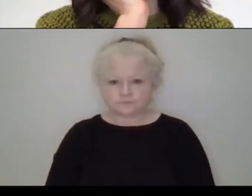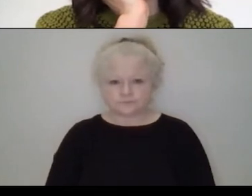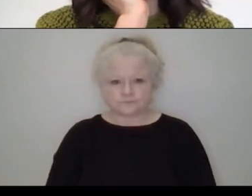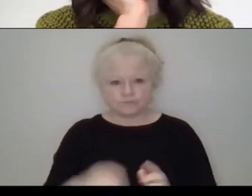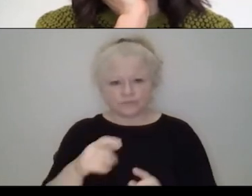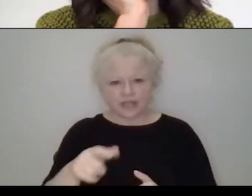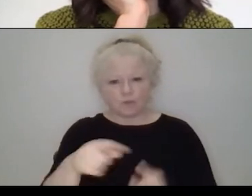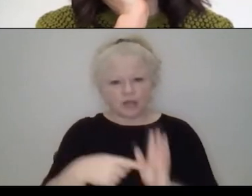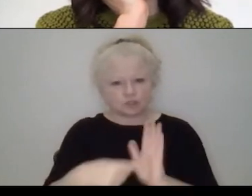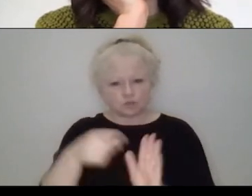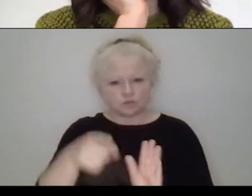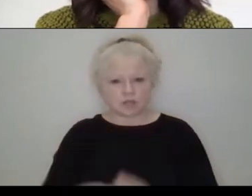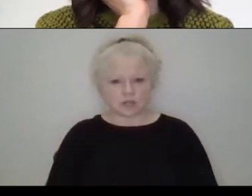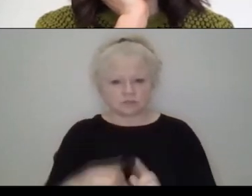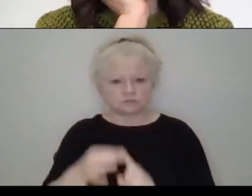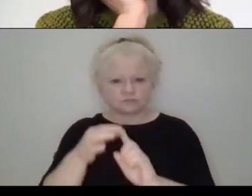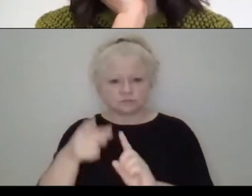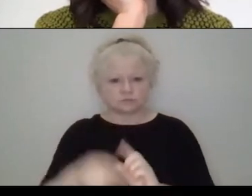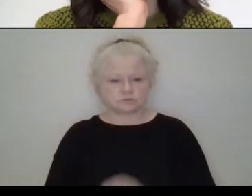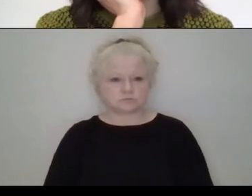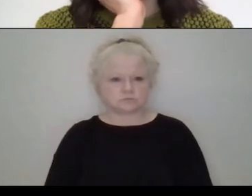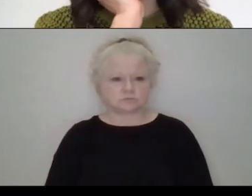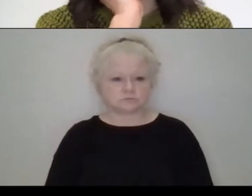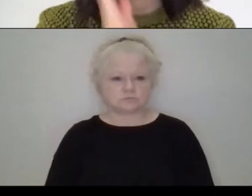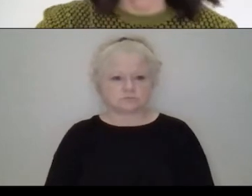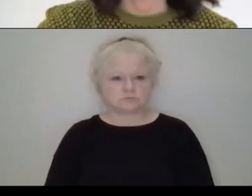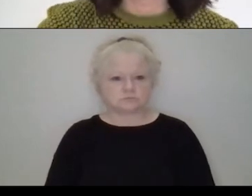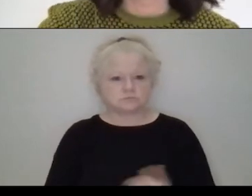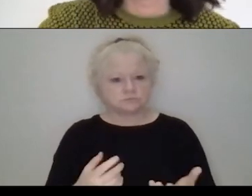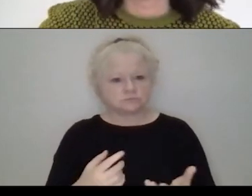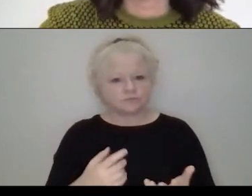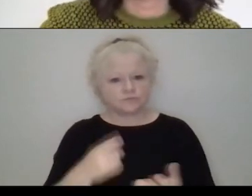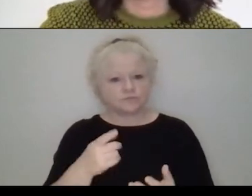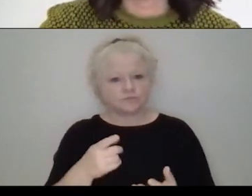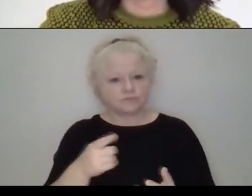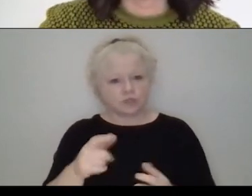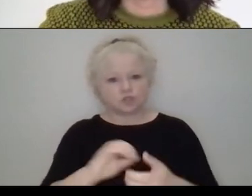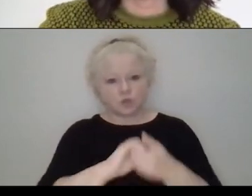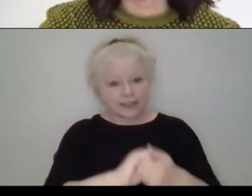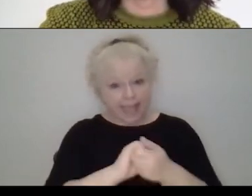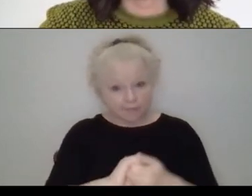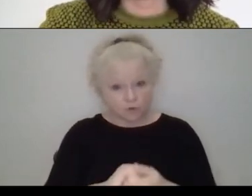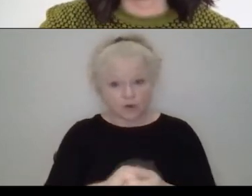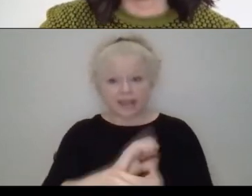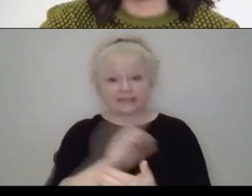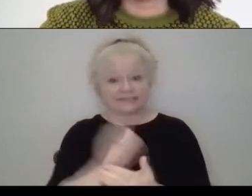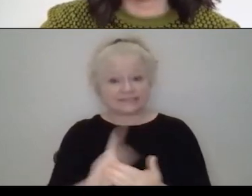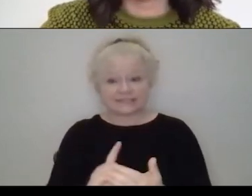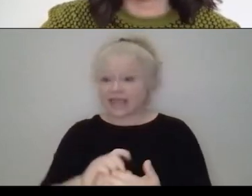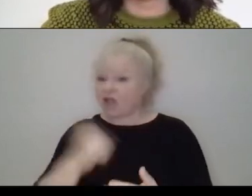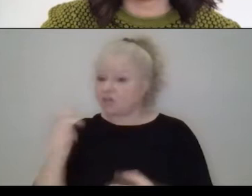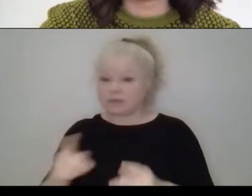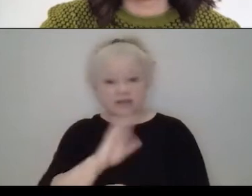editions. I did want to get to them before we get to, um, Tire Kent. So tell us about, let's say you're collaborating, you're designing things that no one's ever done